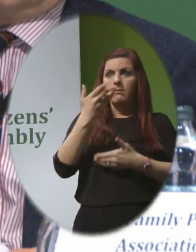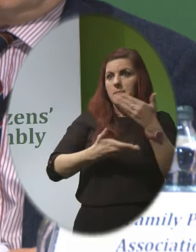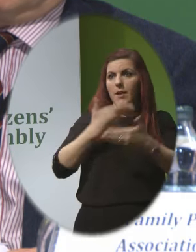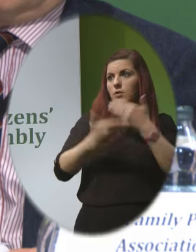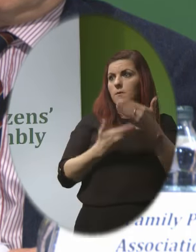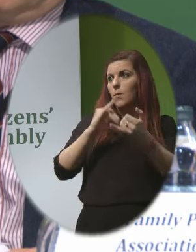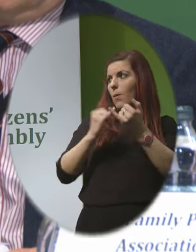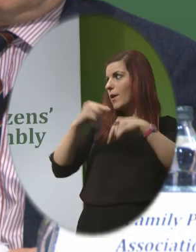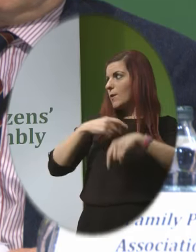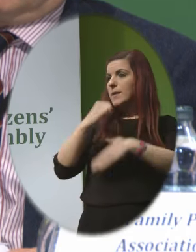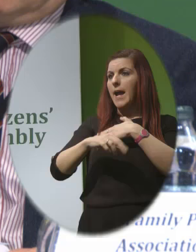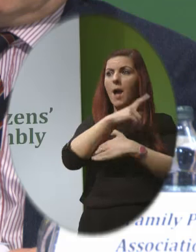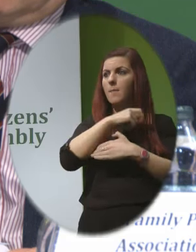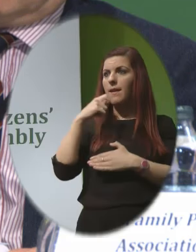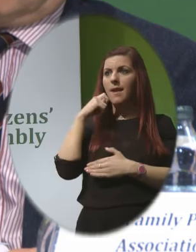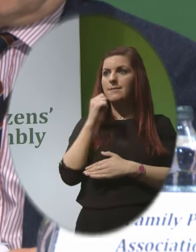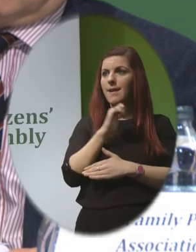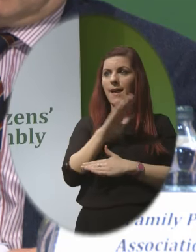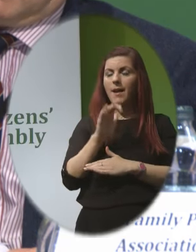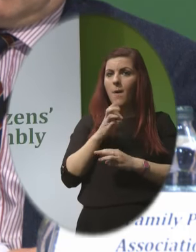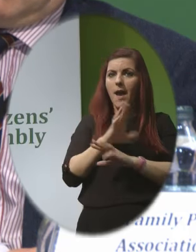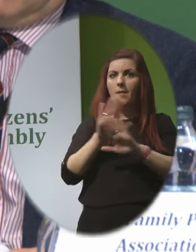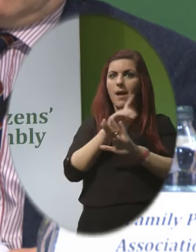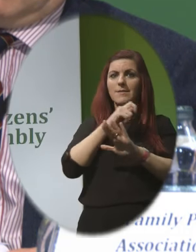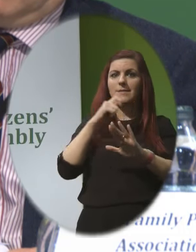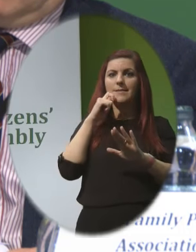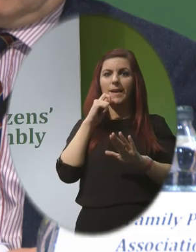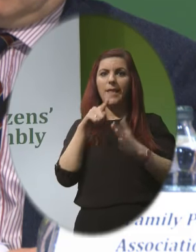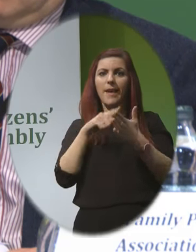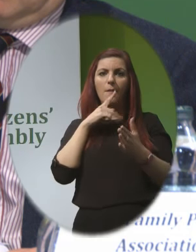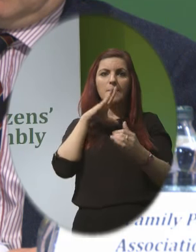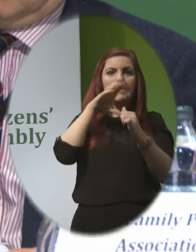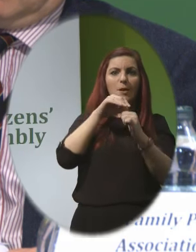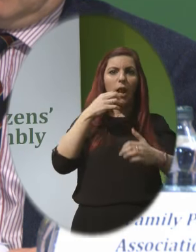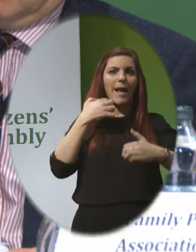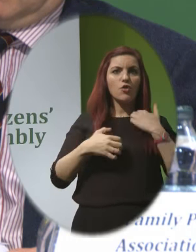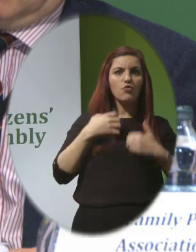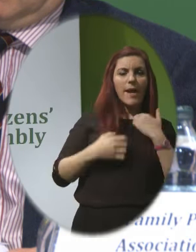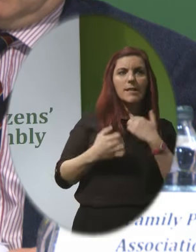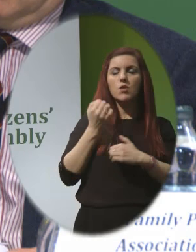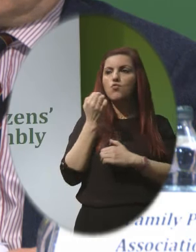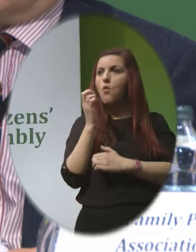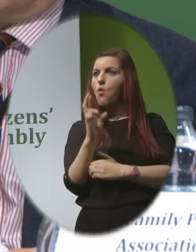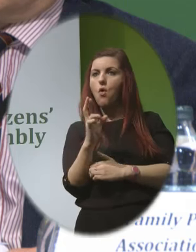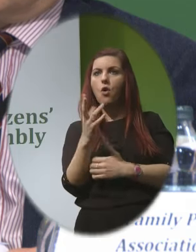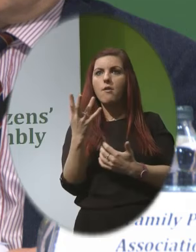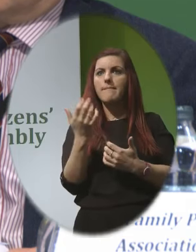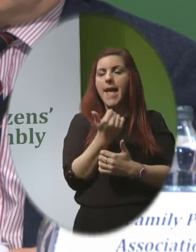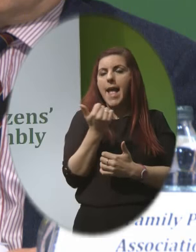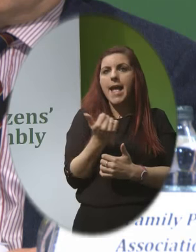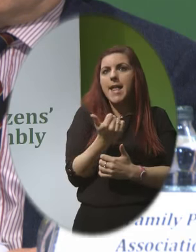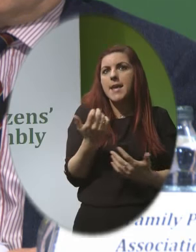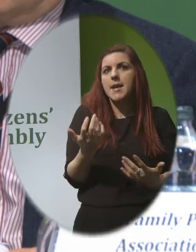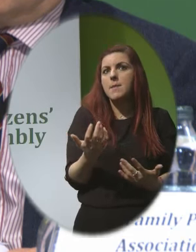I'm not suggesting in any way that they have special interests Or anything